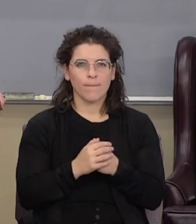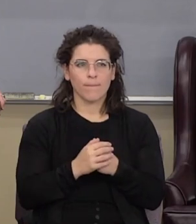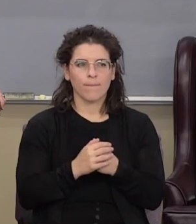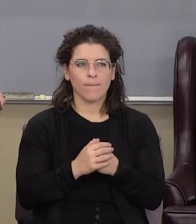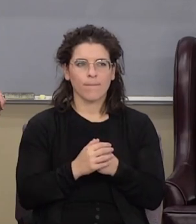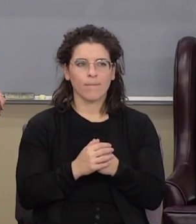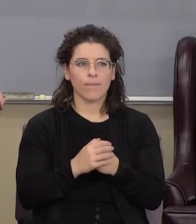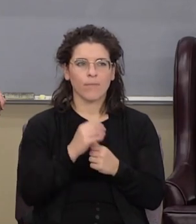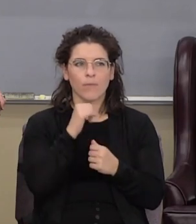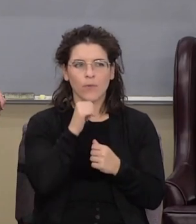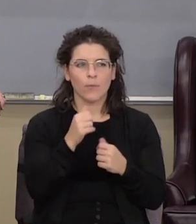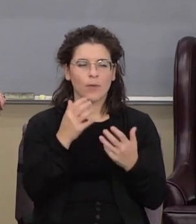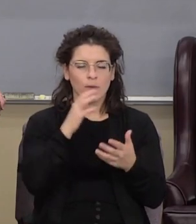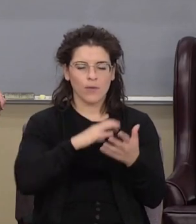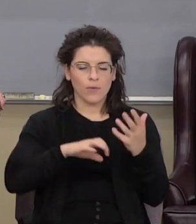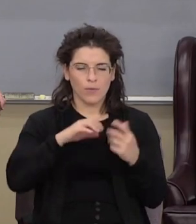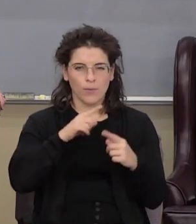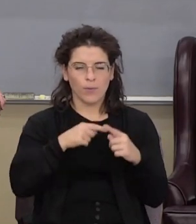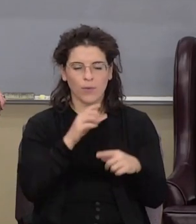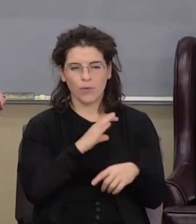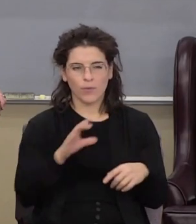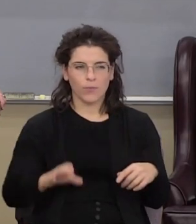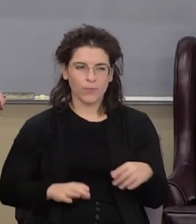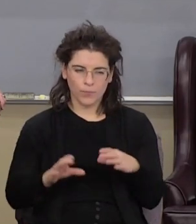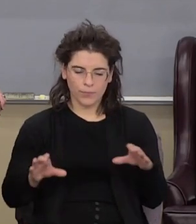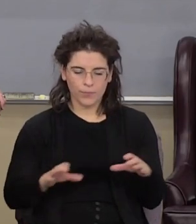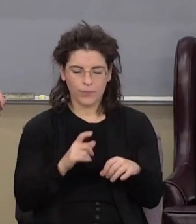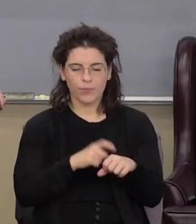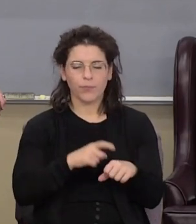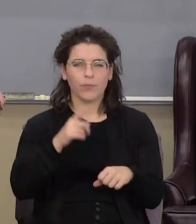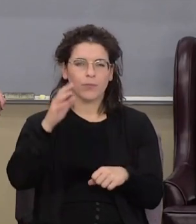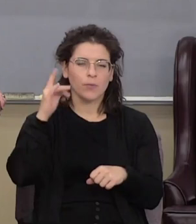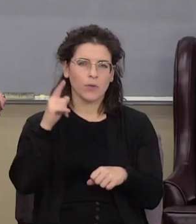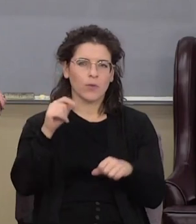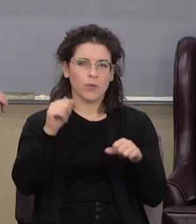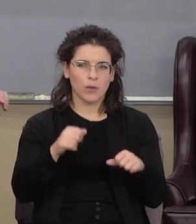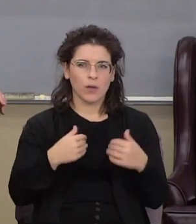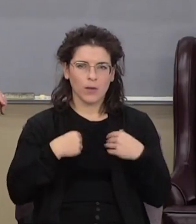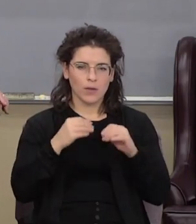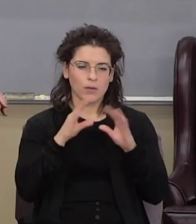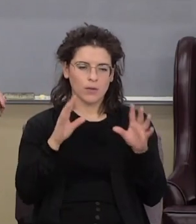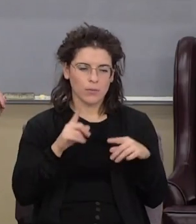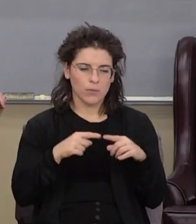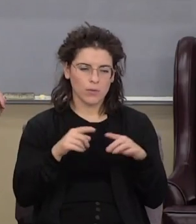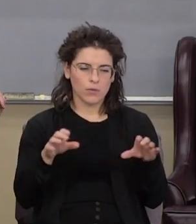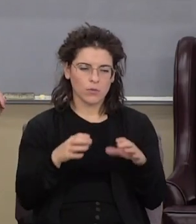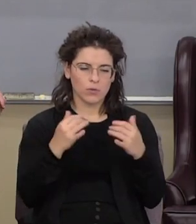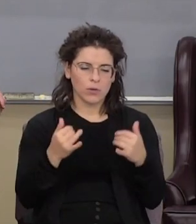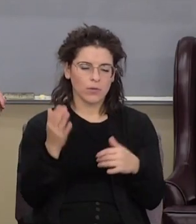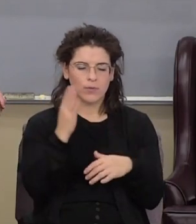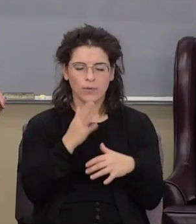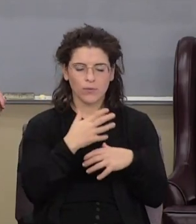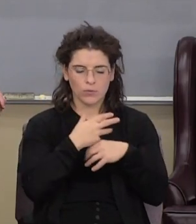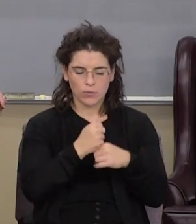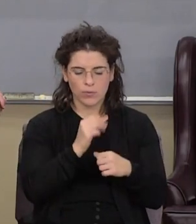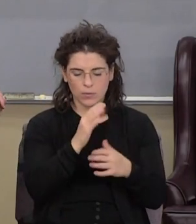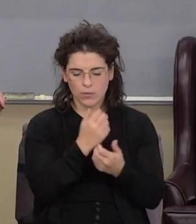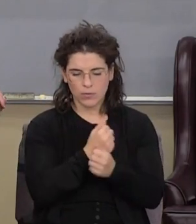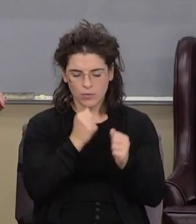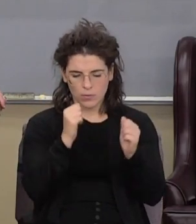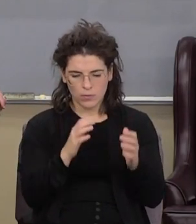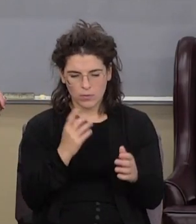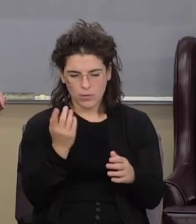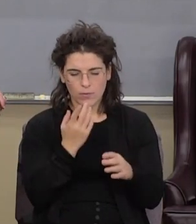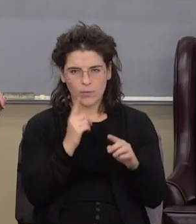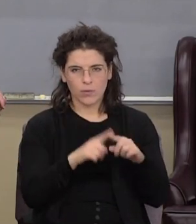don't be confused about what Christ is doing in time past so you can have clarity about what he's doing now if you never trusted him as your savior if you never just